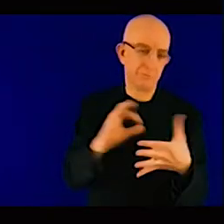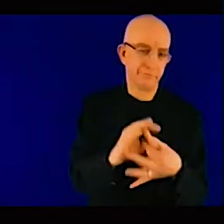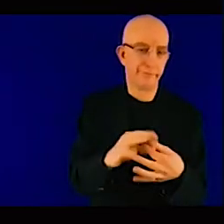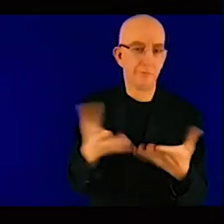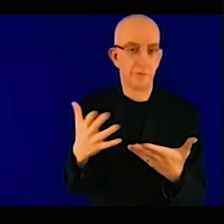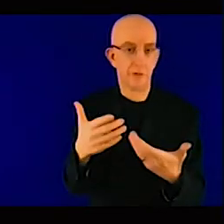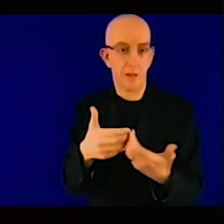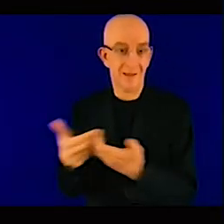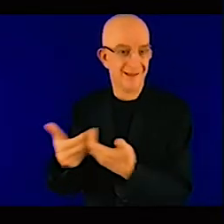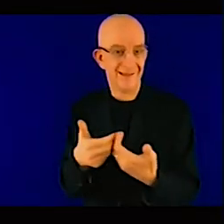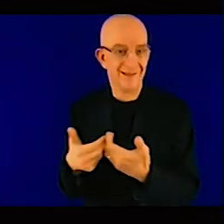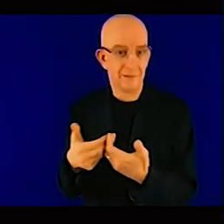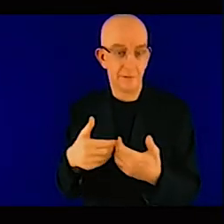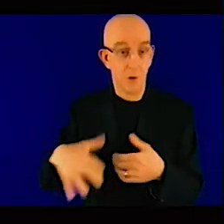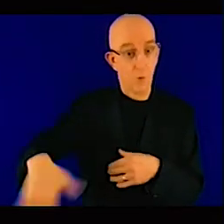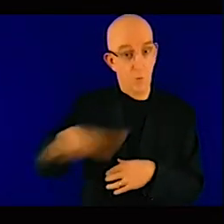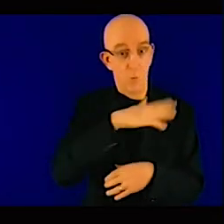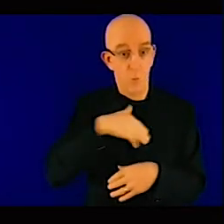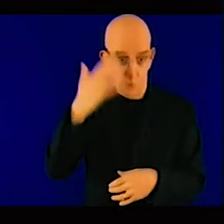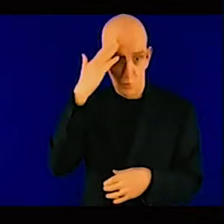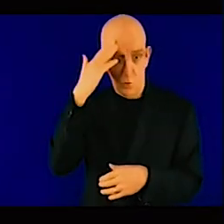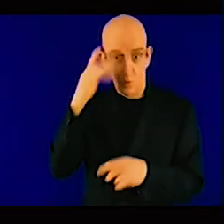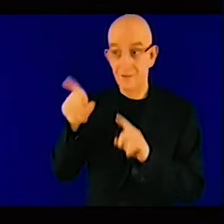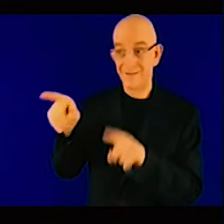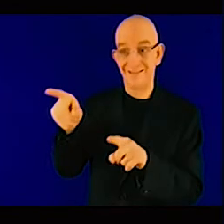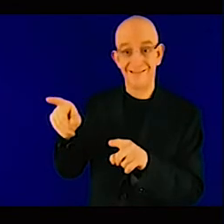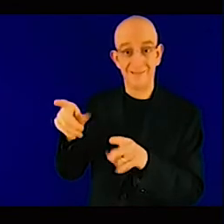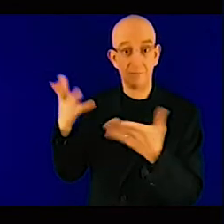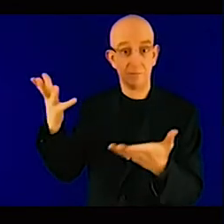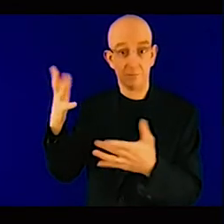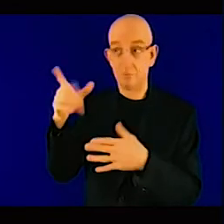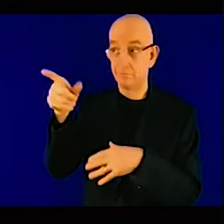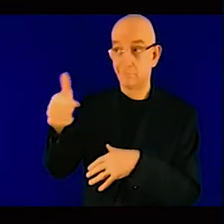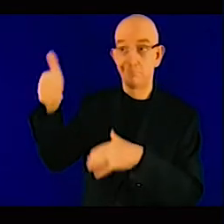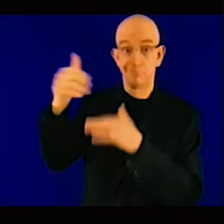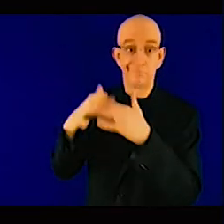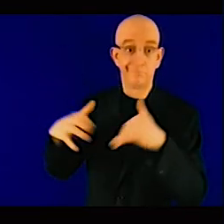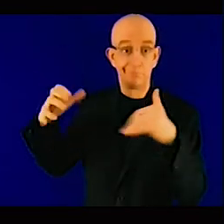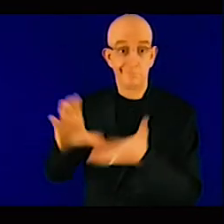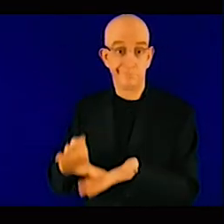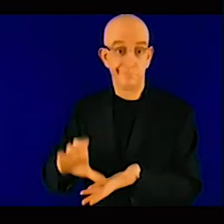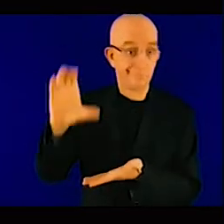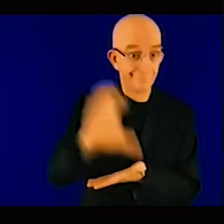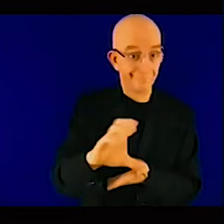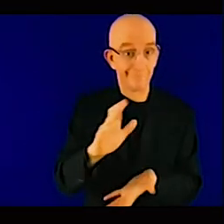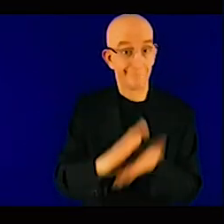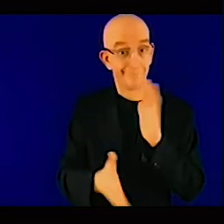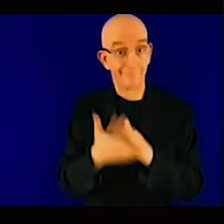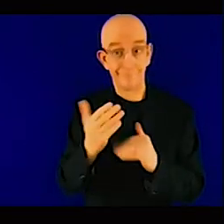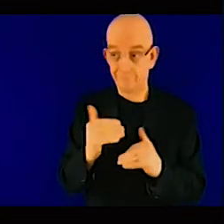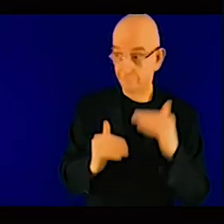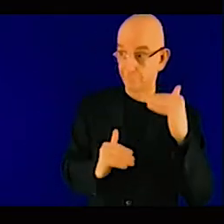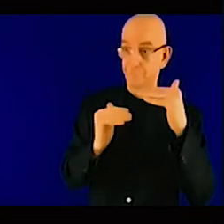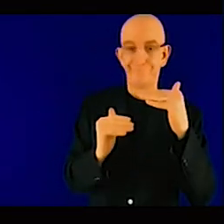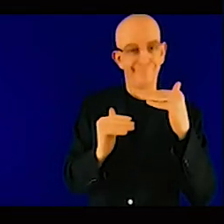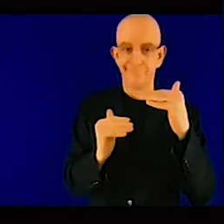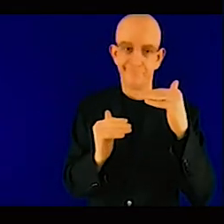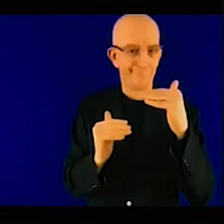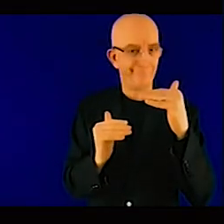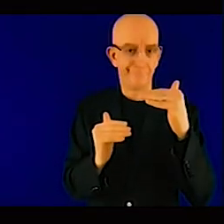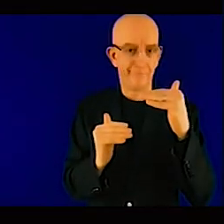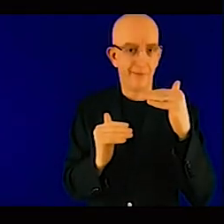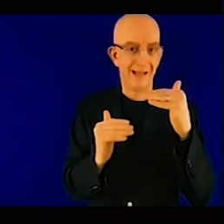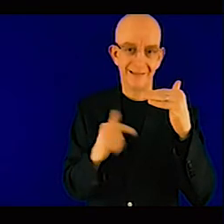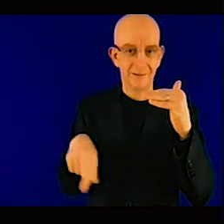private funds. And if you cater in private funds in countries like Africa, the majority of those countries'